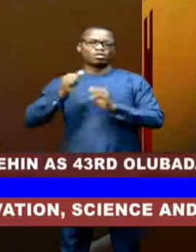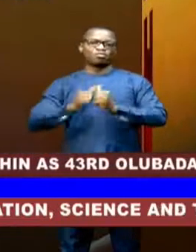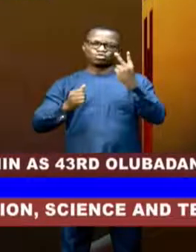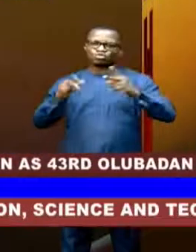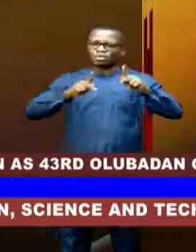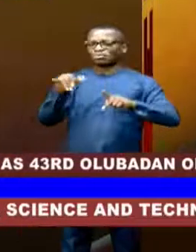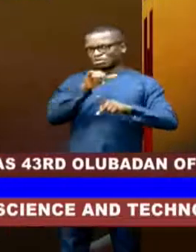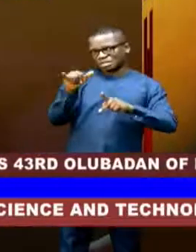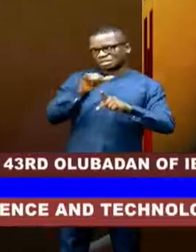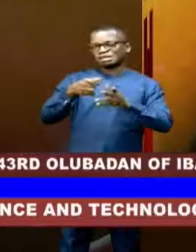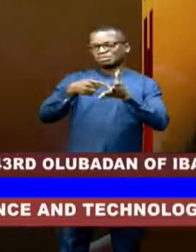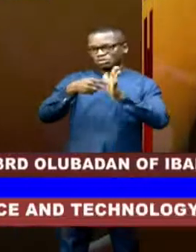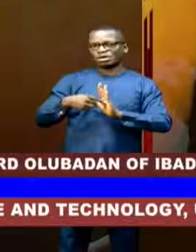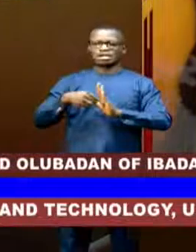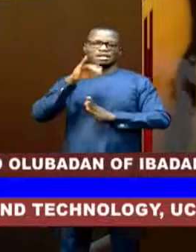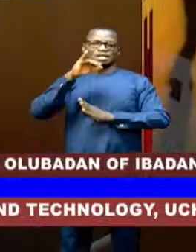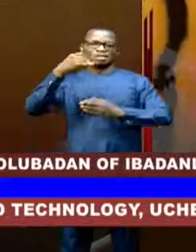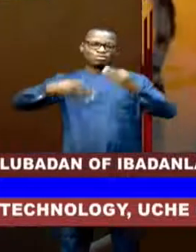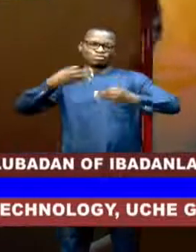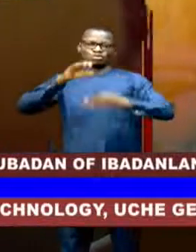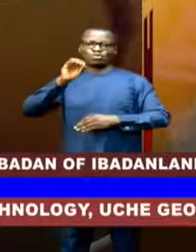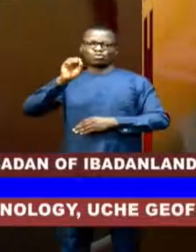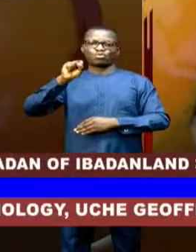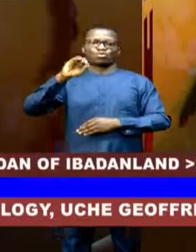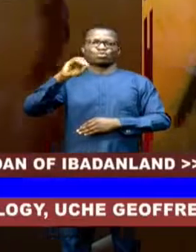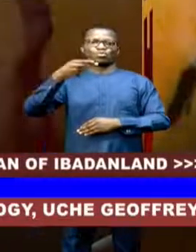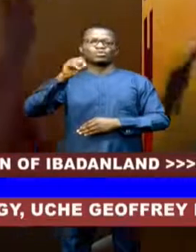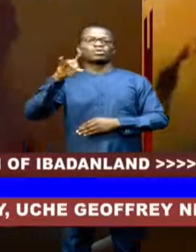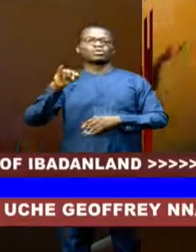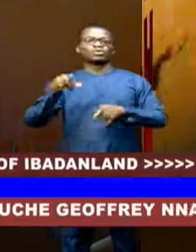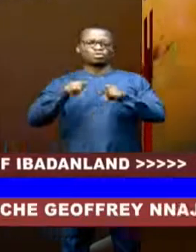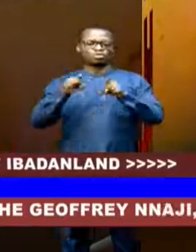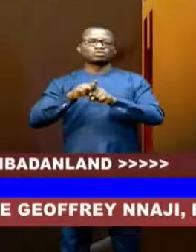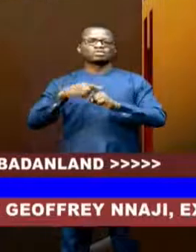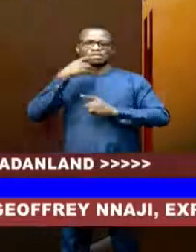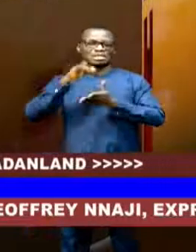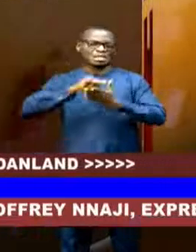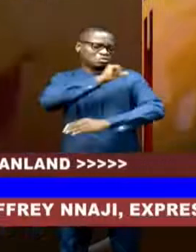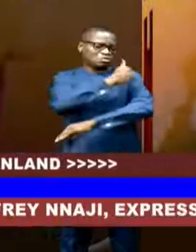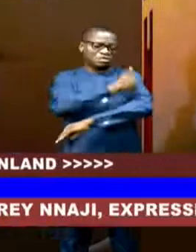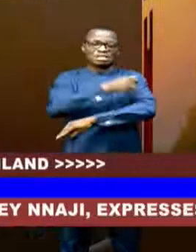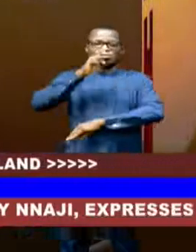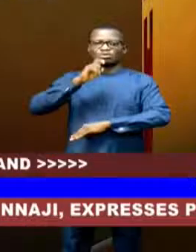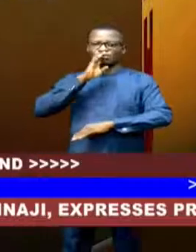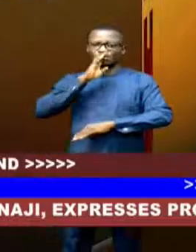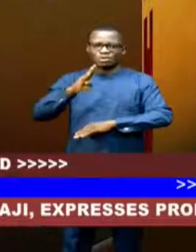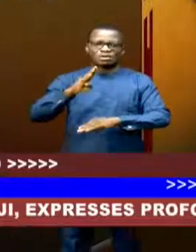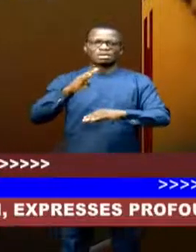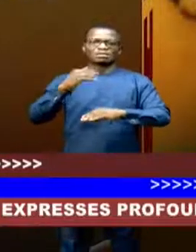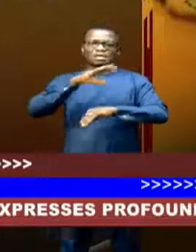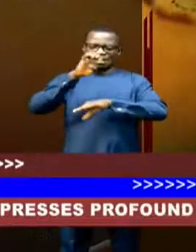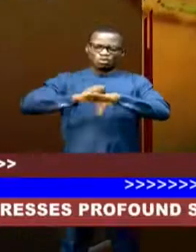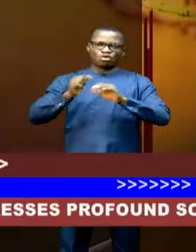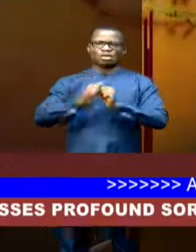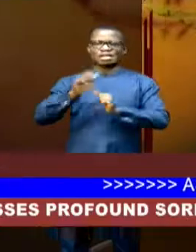Justice Oshori equally held that the sureties must be gainfully employed and have three